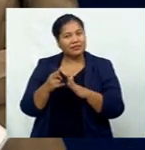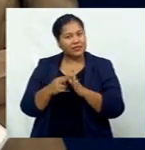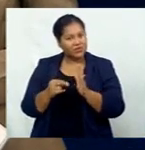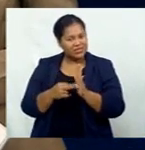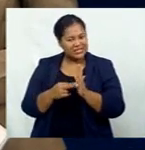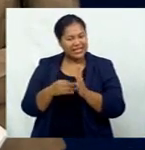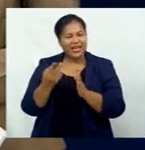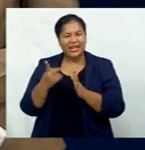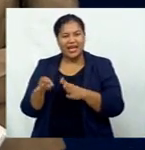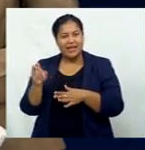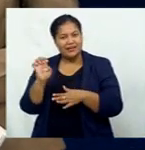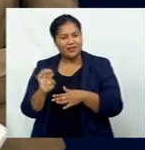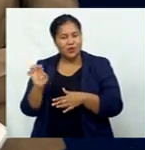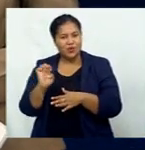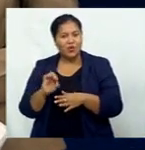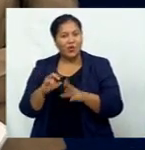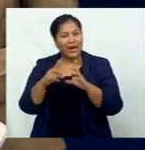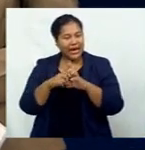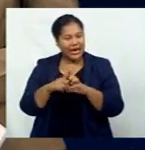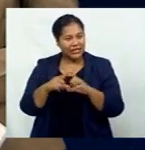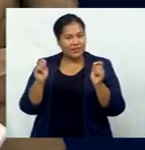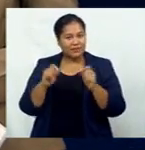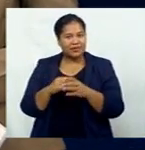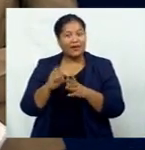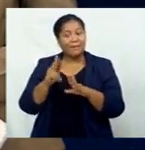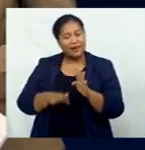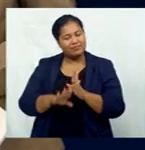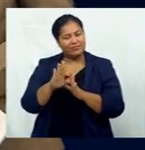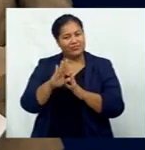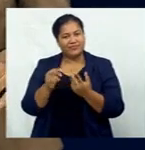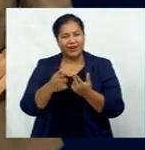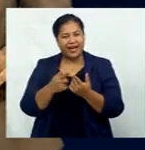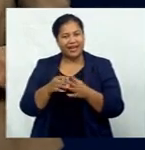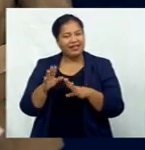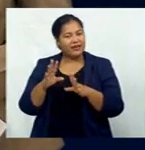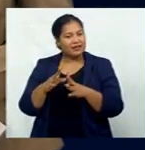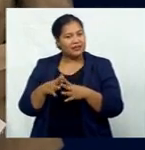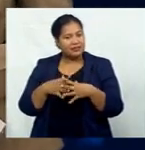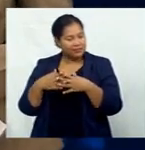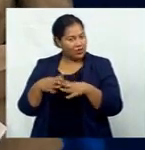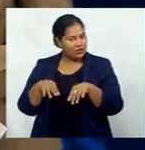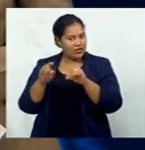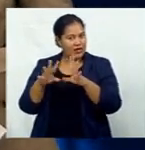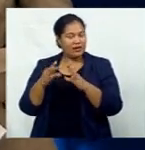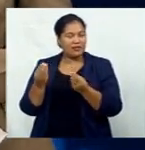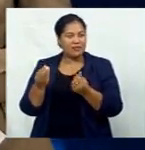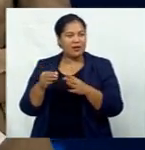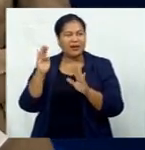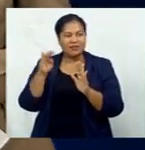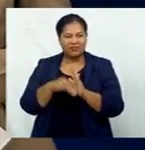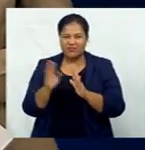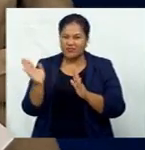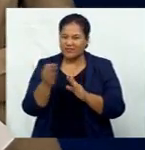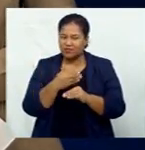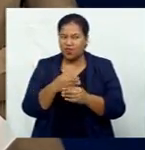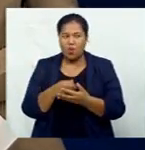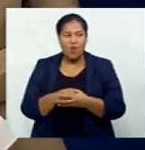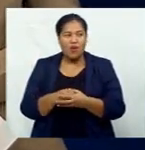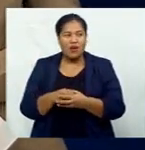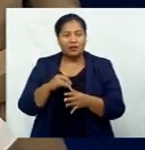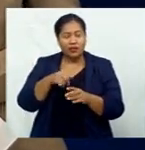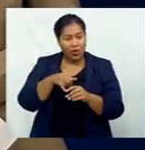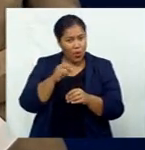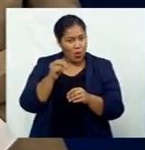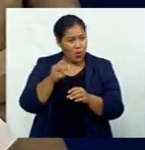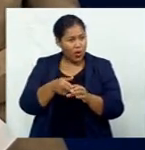the Japanese yen. It gained against the Aussie dollar and the P&G Kina. Declines across the board on the commodities market. Crude oil